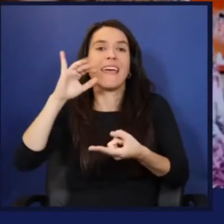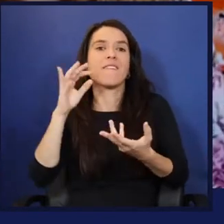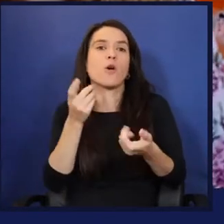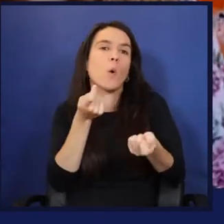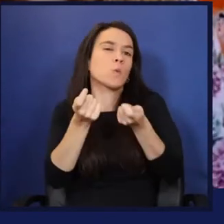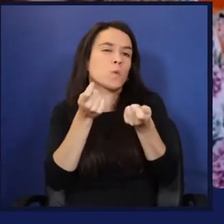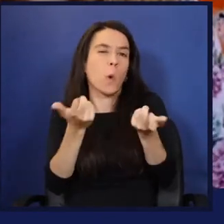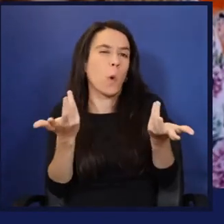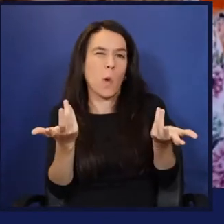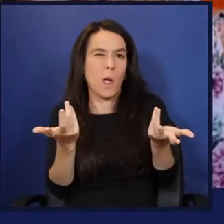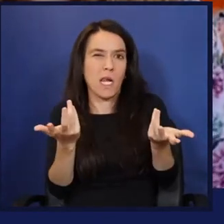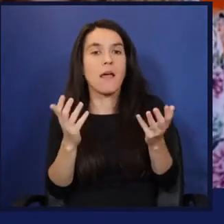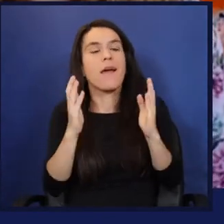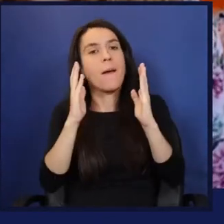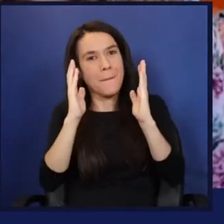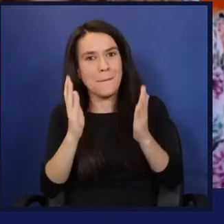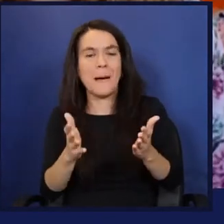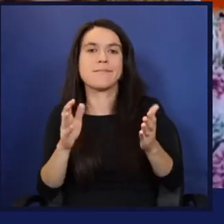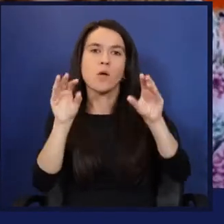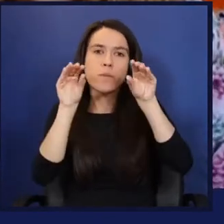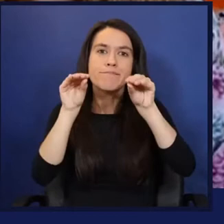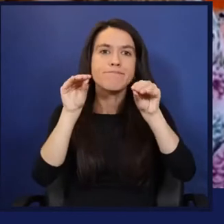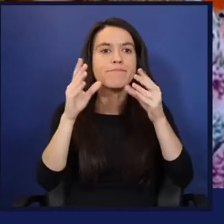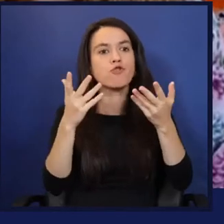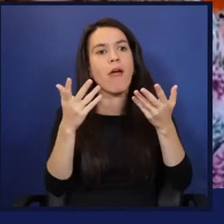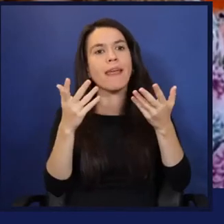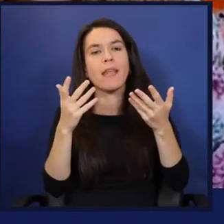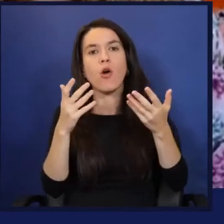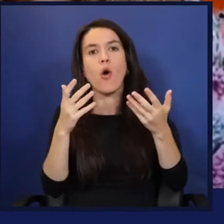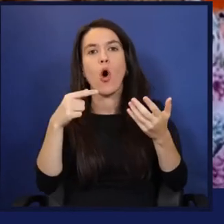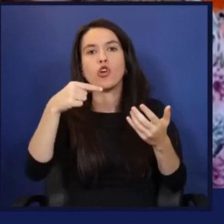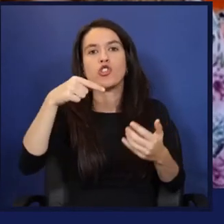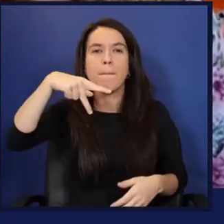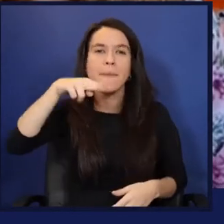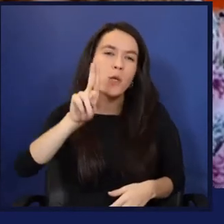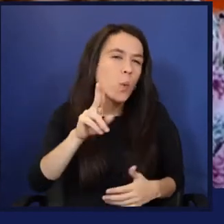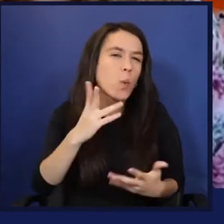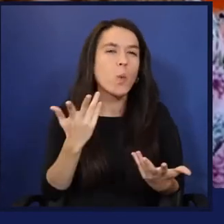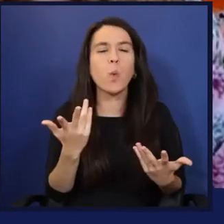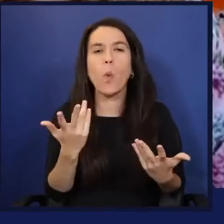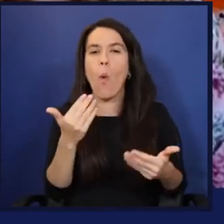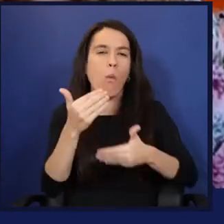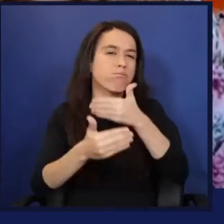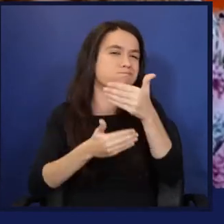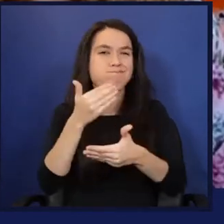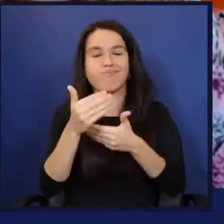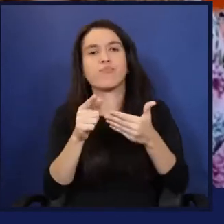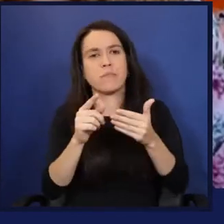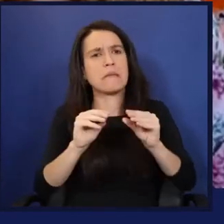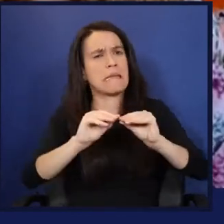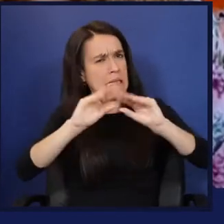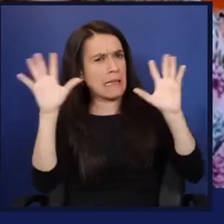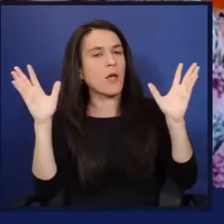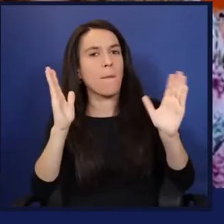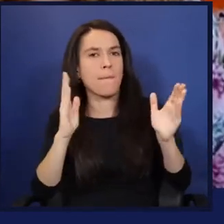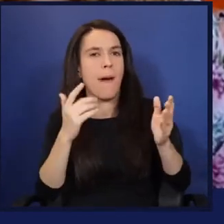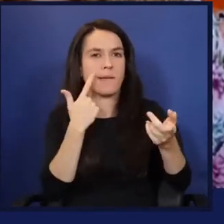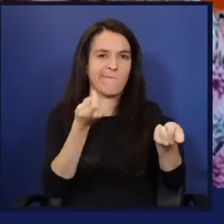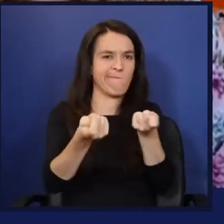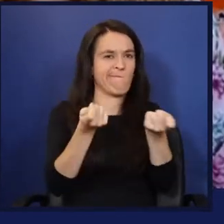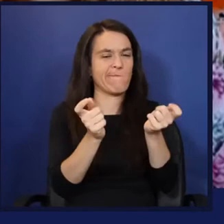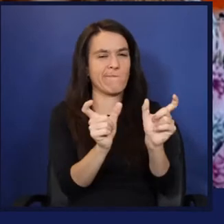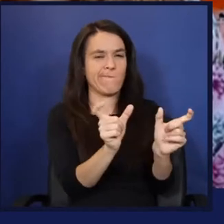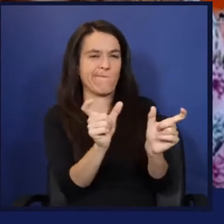use it for training or using GPUs and these sort of things. Obviously, there are ways around it to optimize